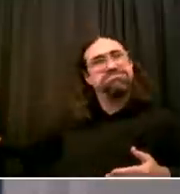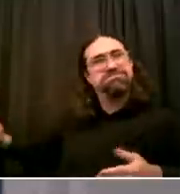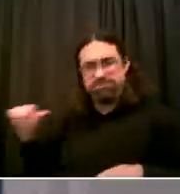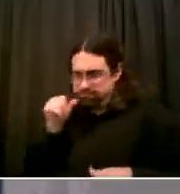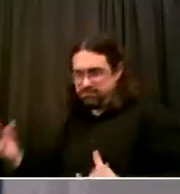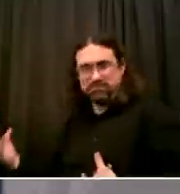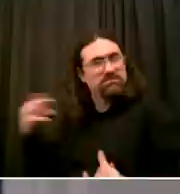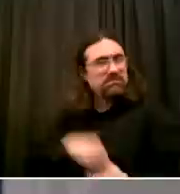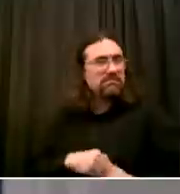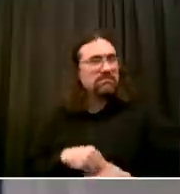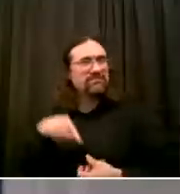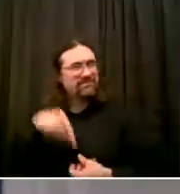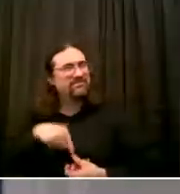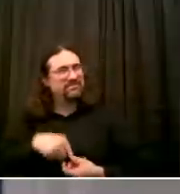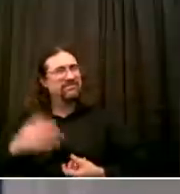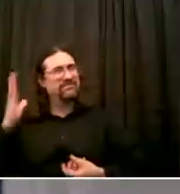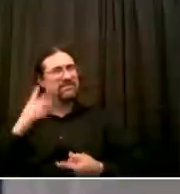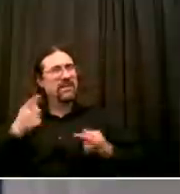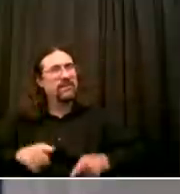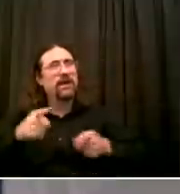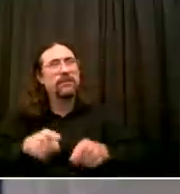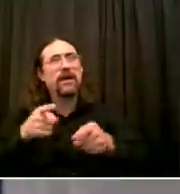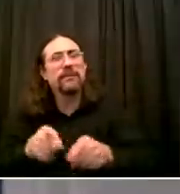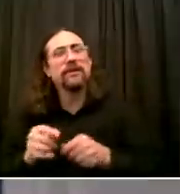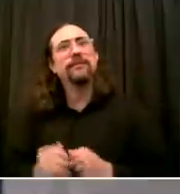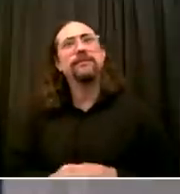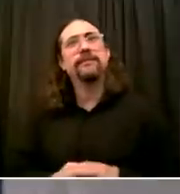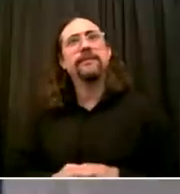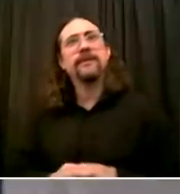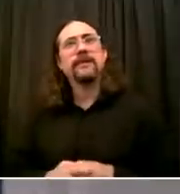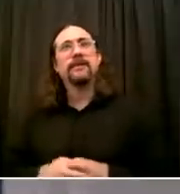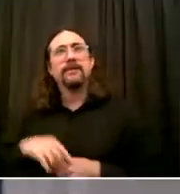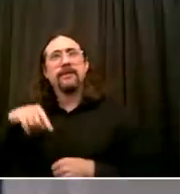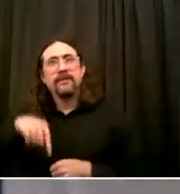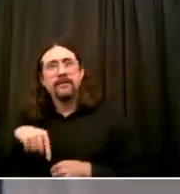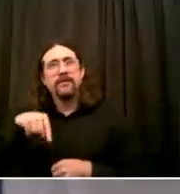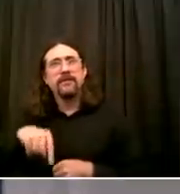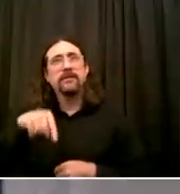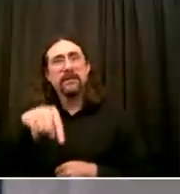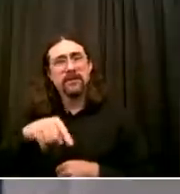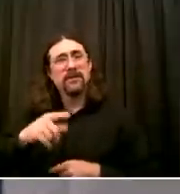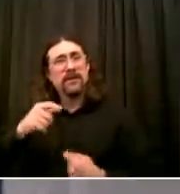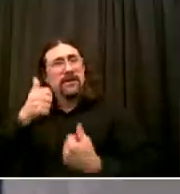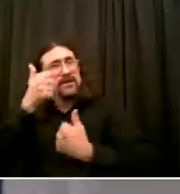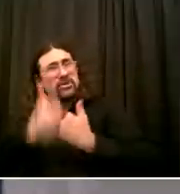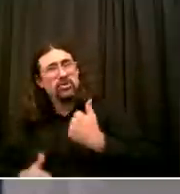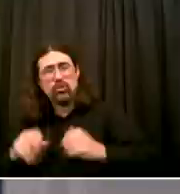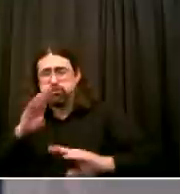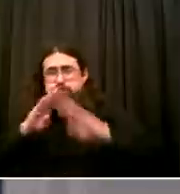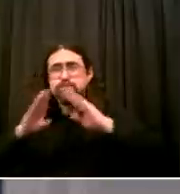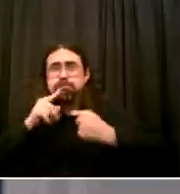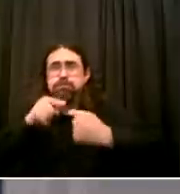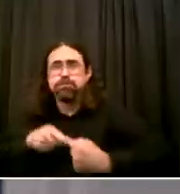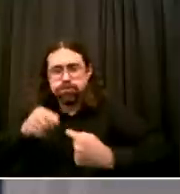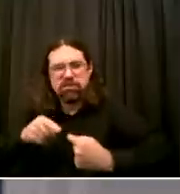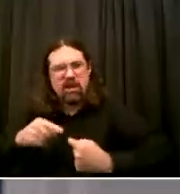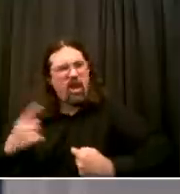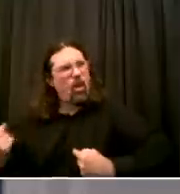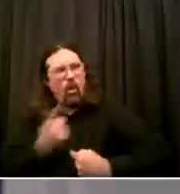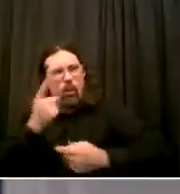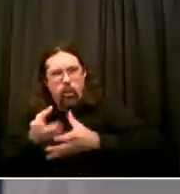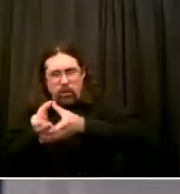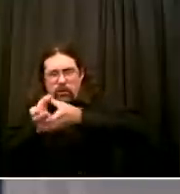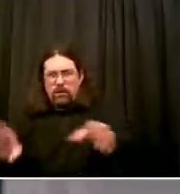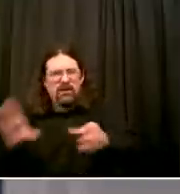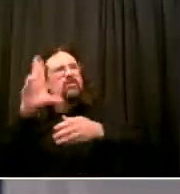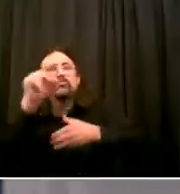we have to do I think is not just tear down statues But construct new ones And so there are many voices as the first